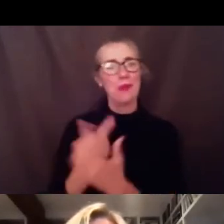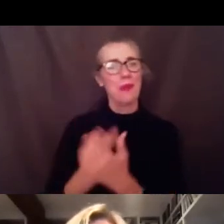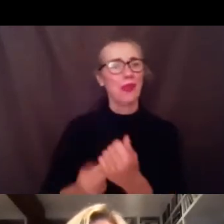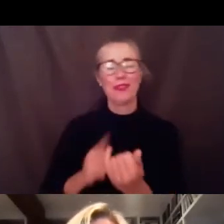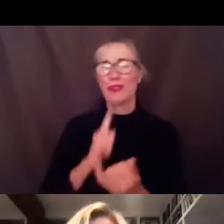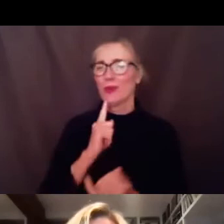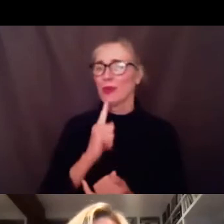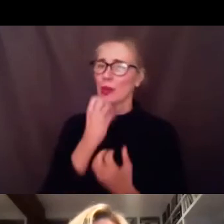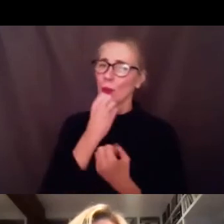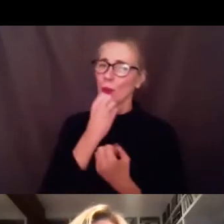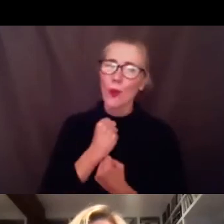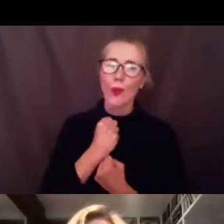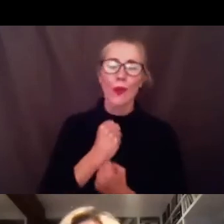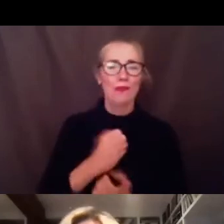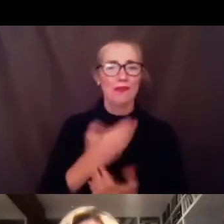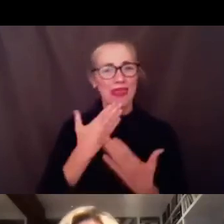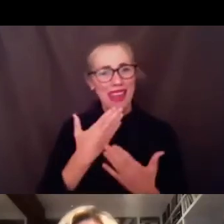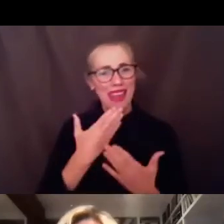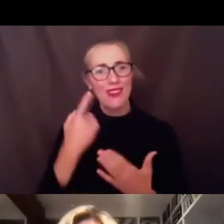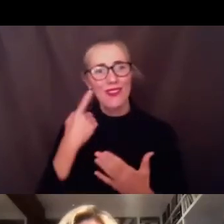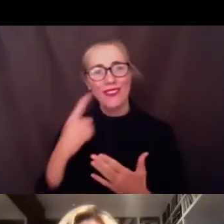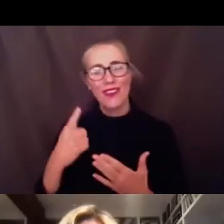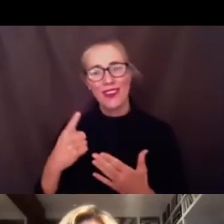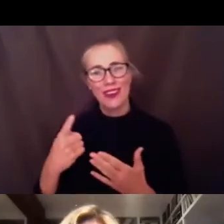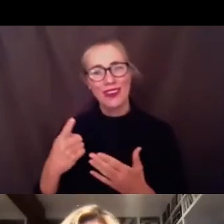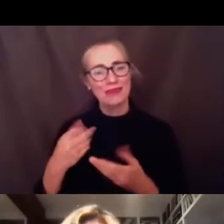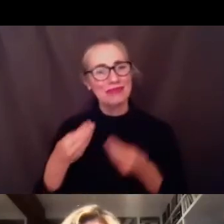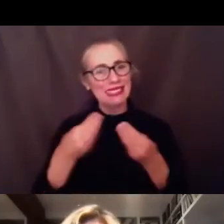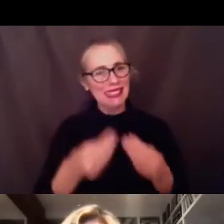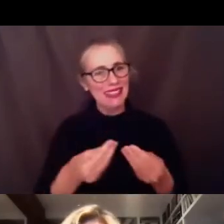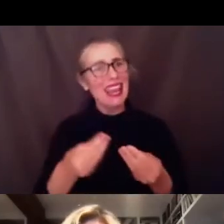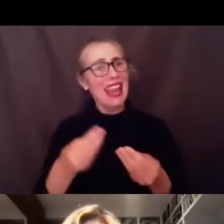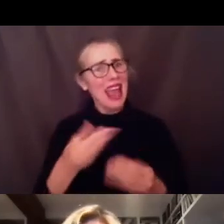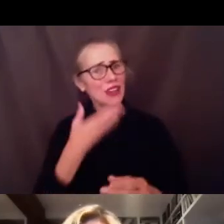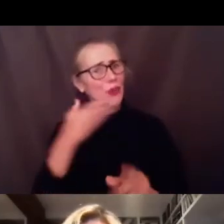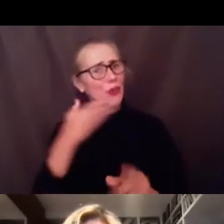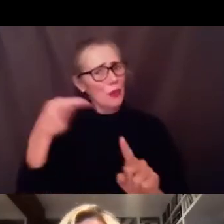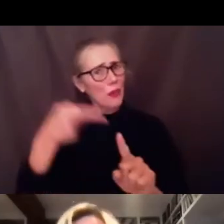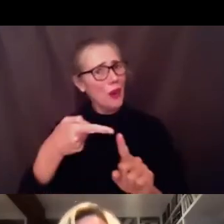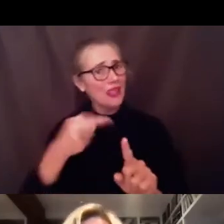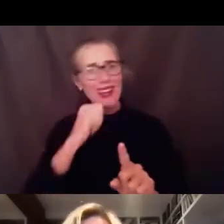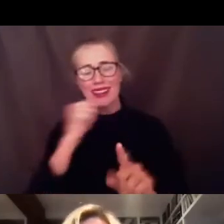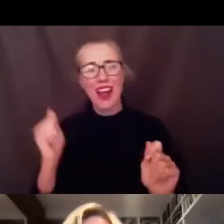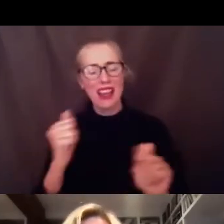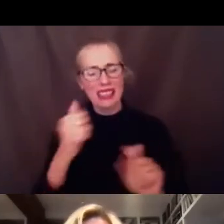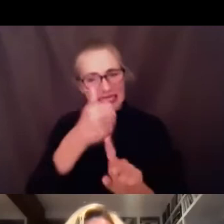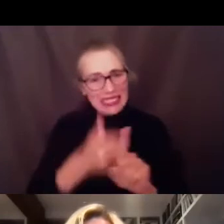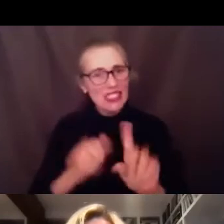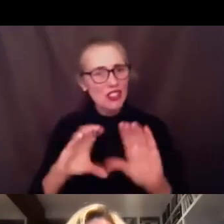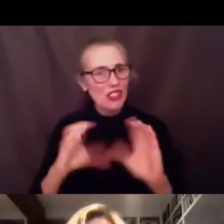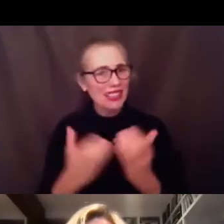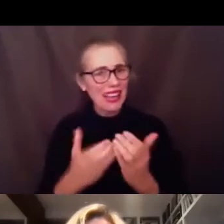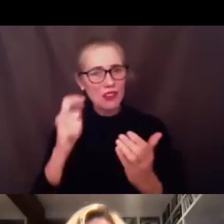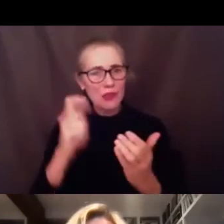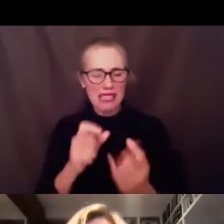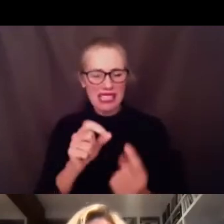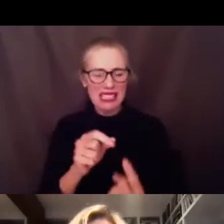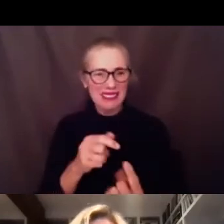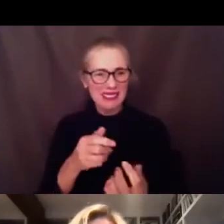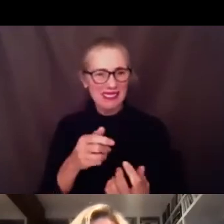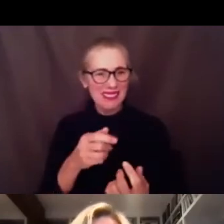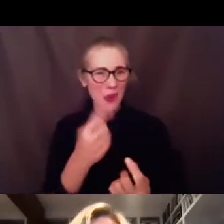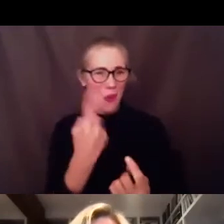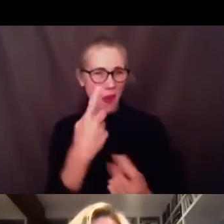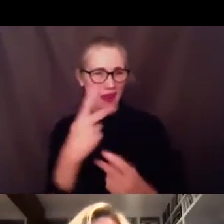district already so thank you for that and for to making the point that not every classman would need to be made uh to have the study conducted but rather the